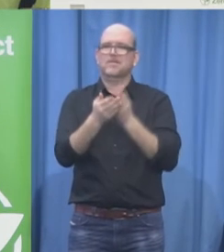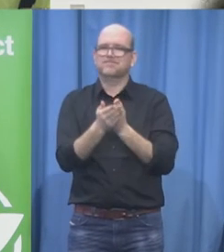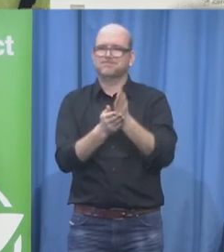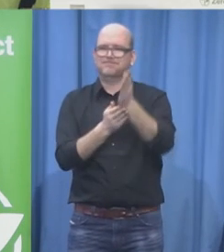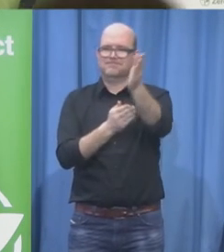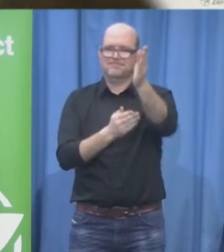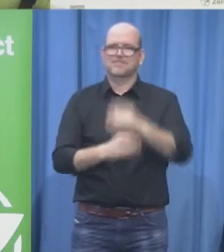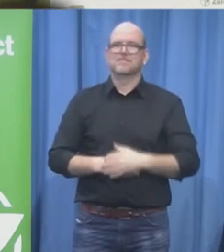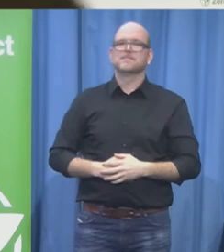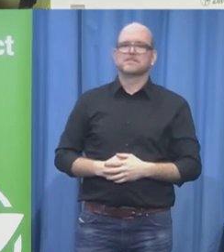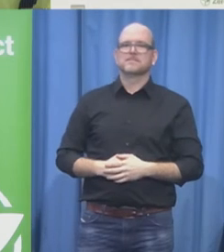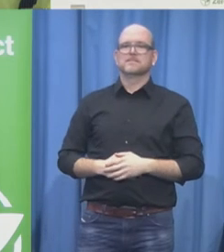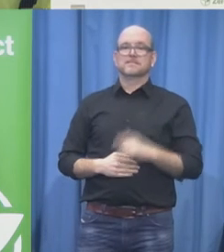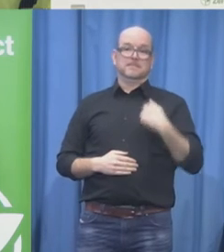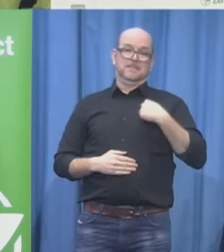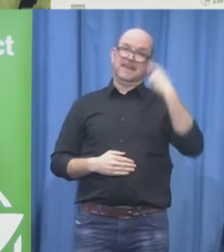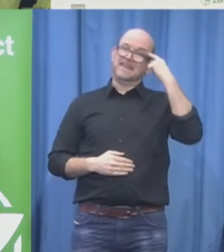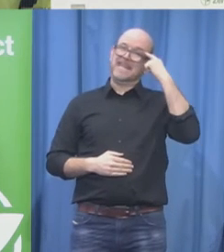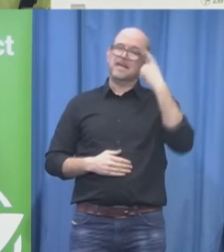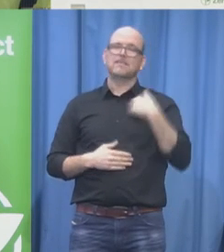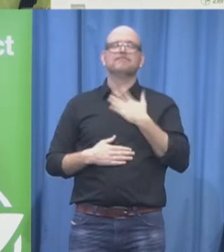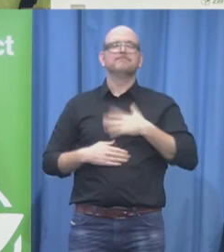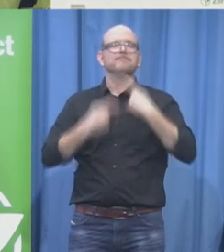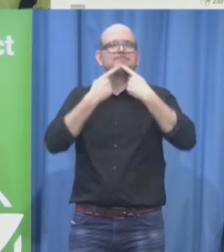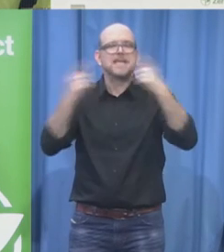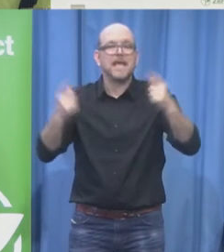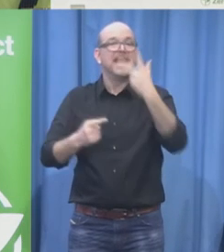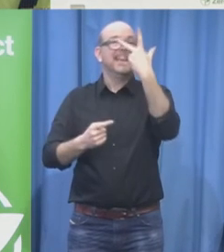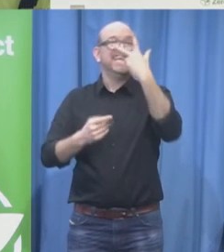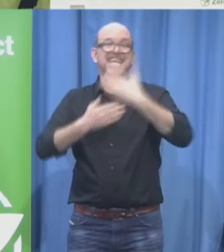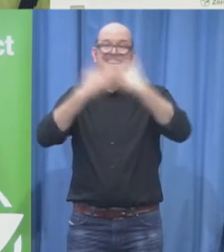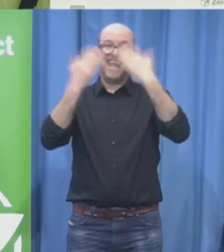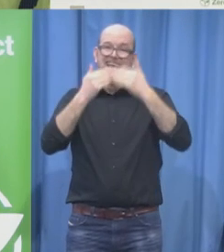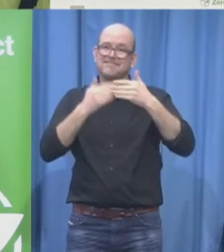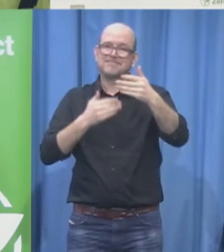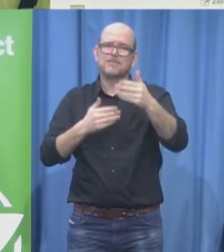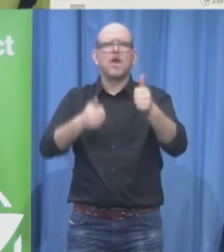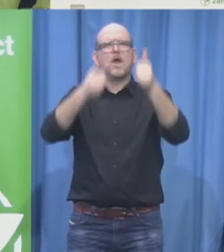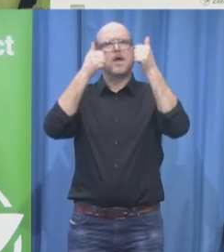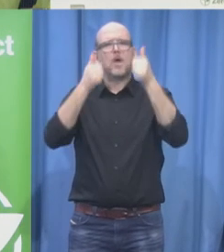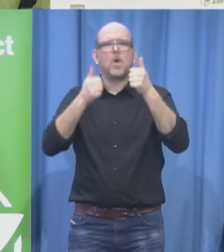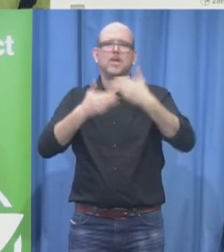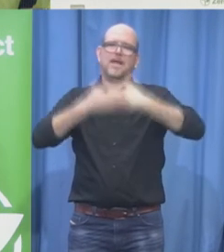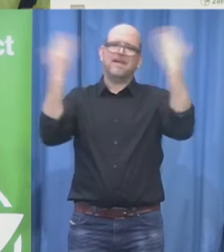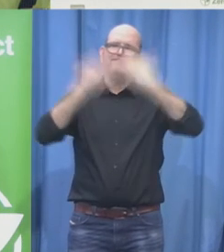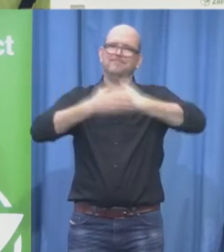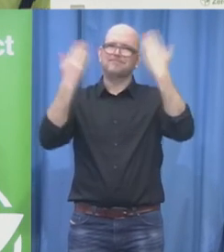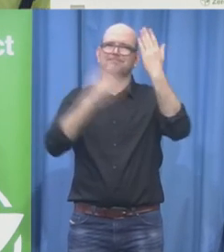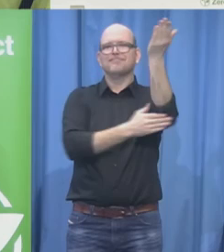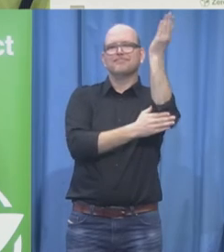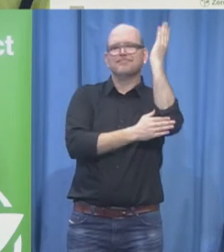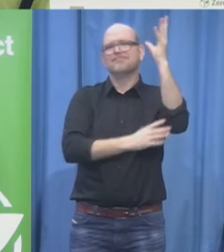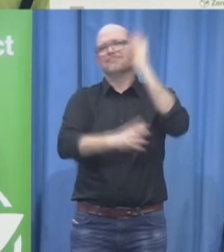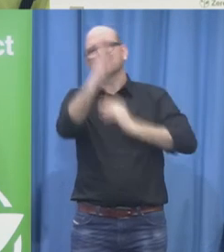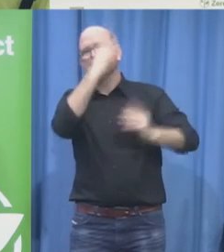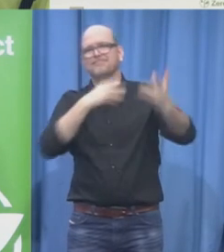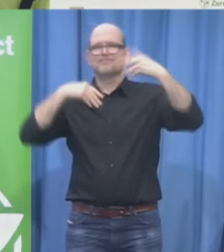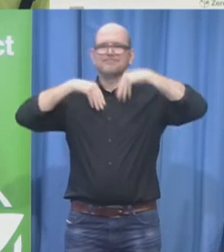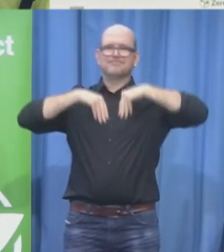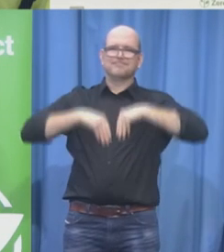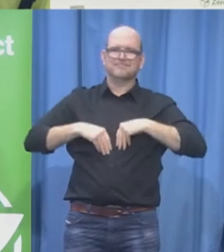every success in creating a more inclusive and accessible society